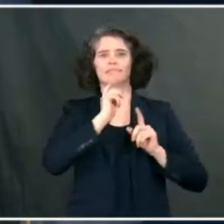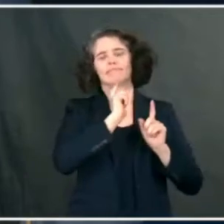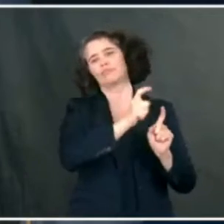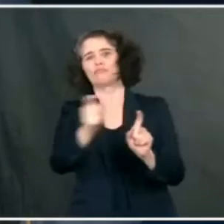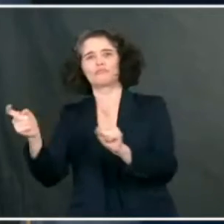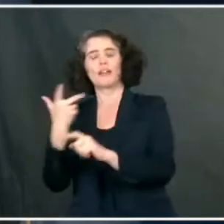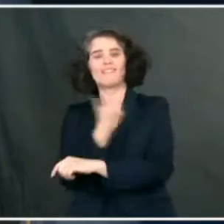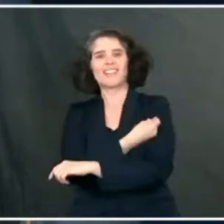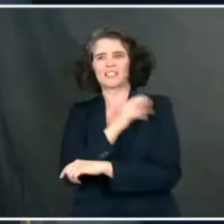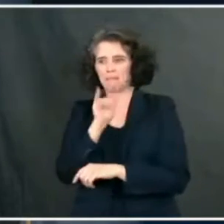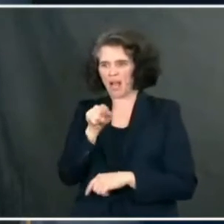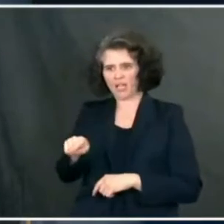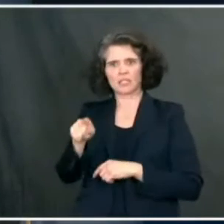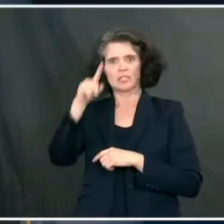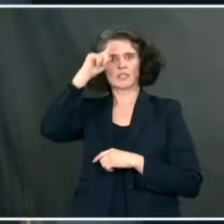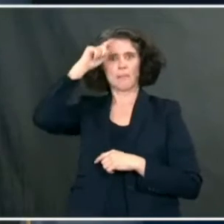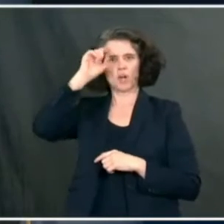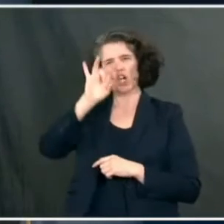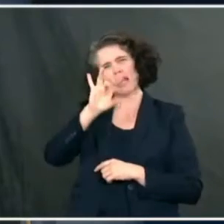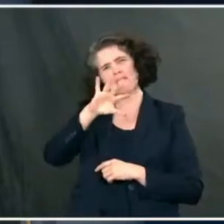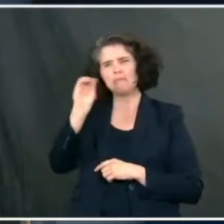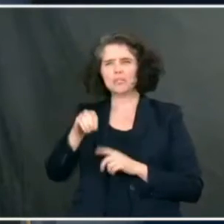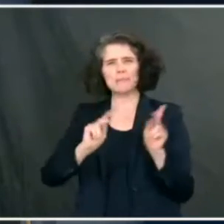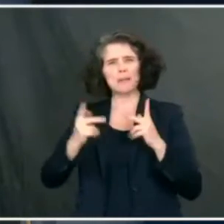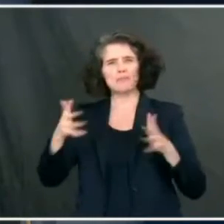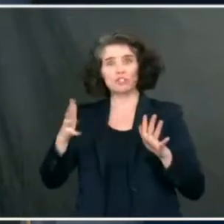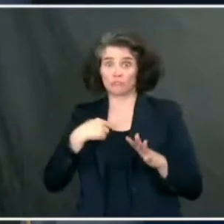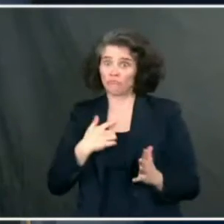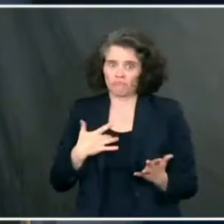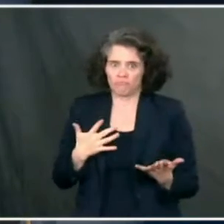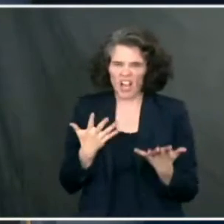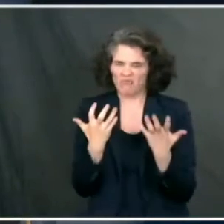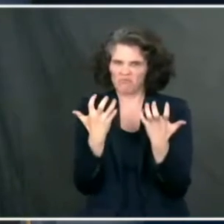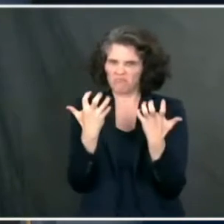then by the time we get to the fall, I think we can approach a degree of normality.